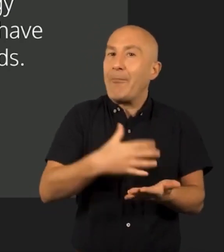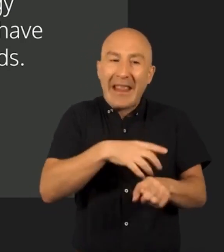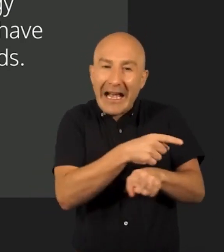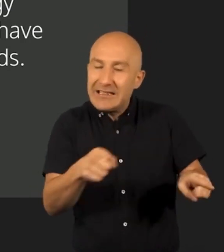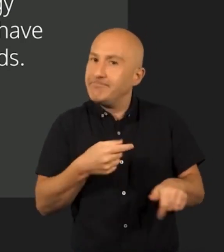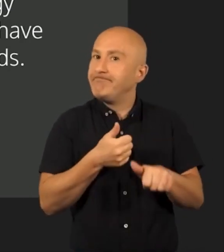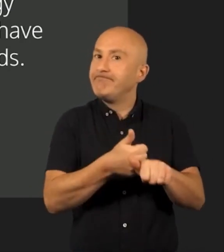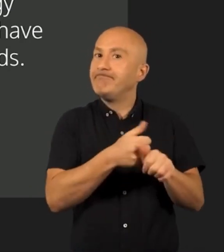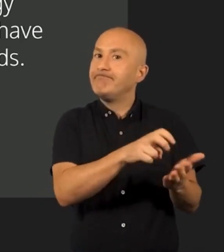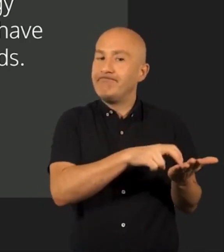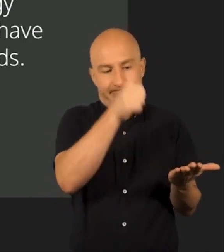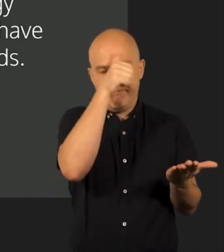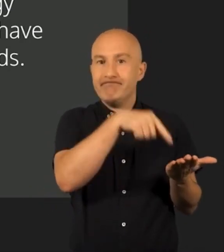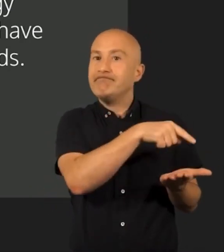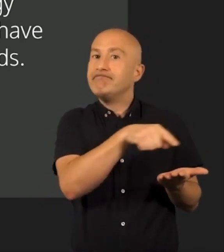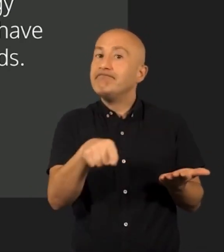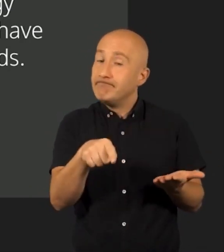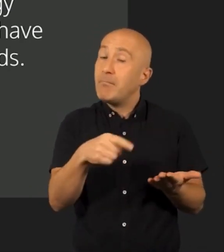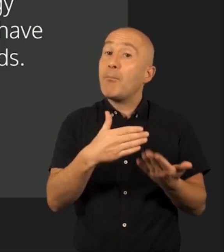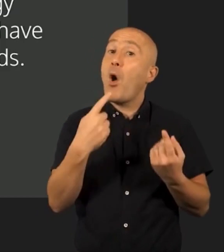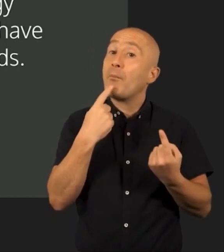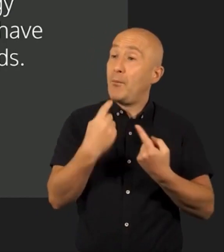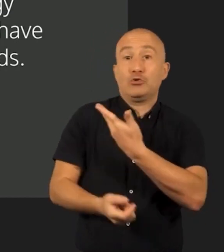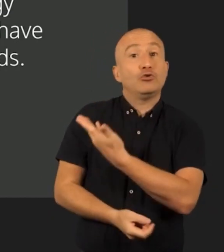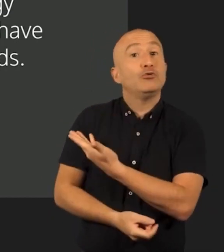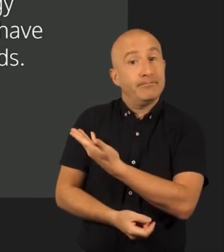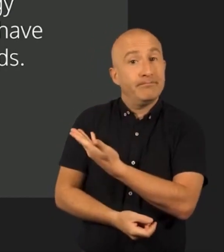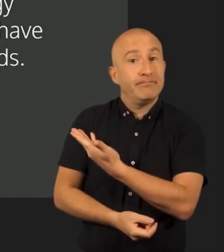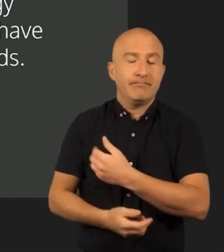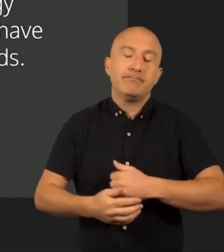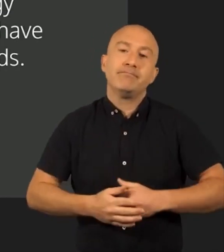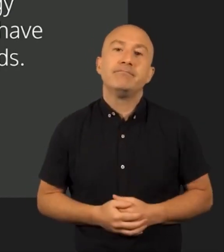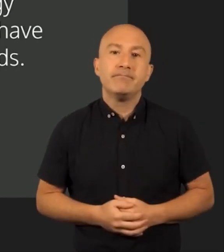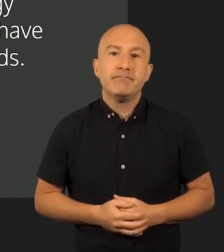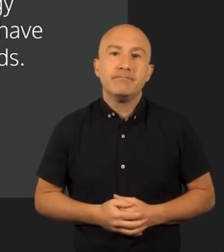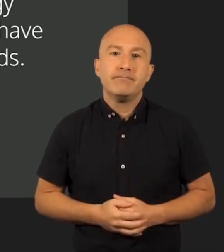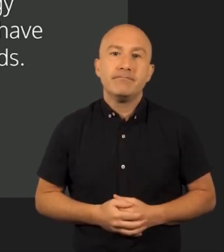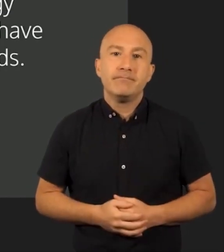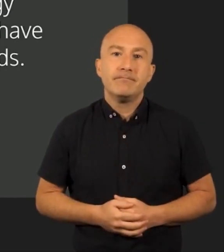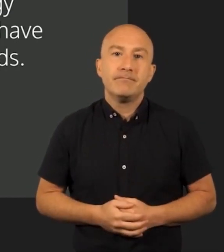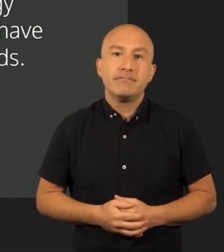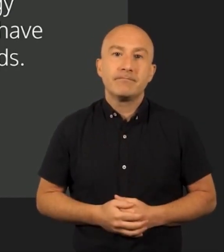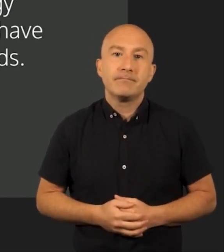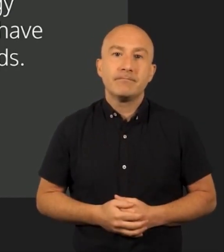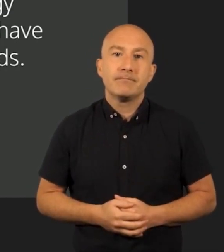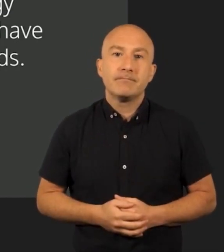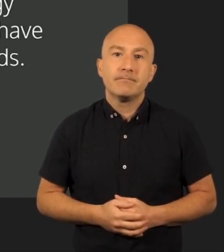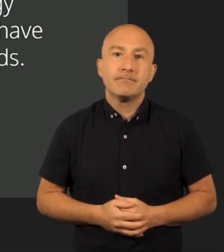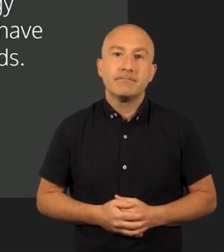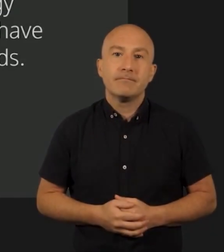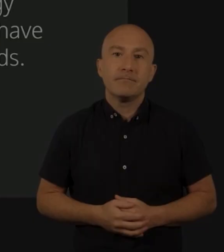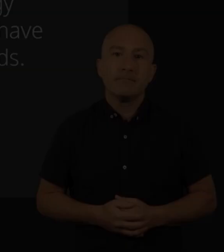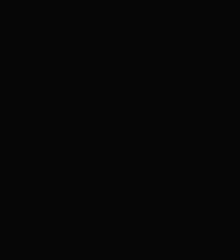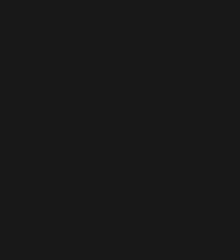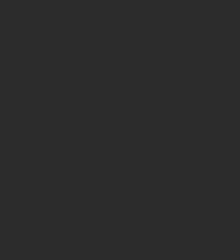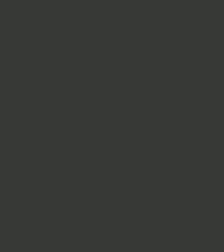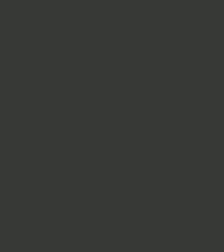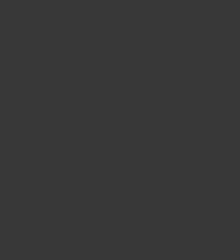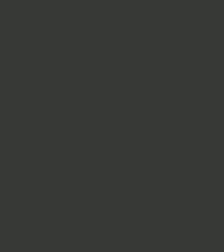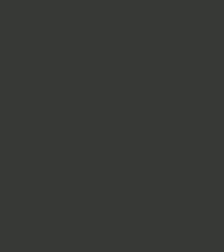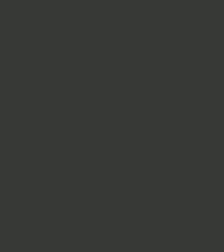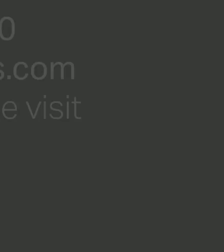communication, access or safety needs. For more information, visit cadentgas.com forward slash